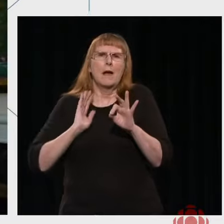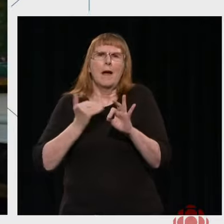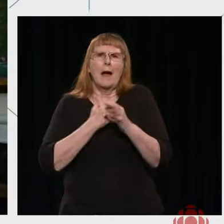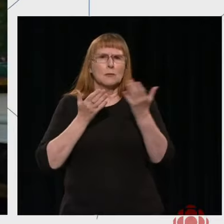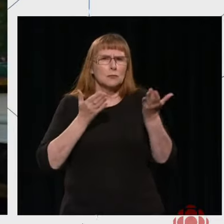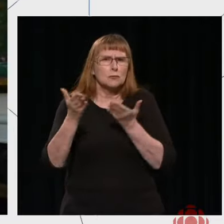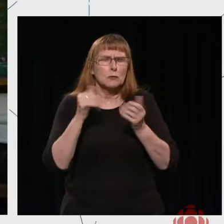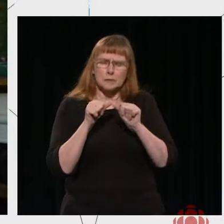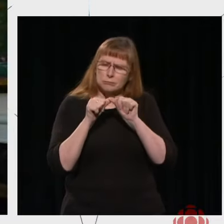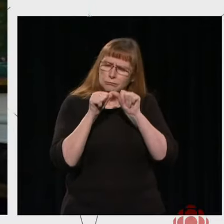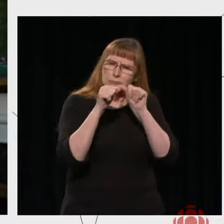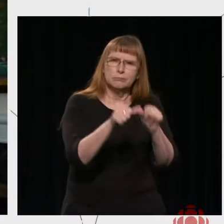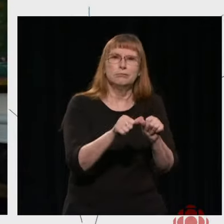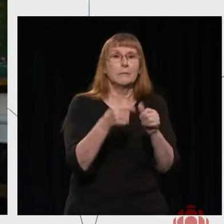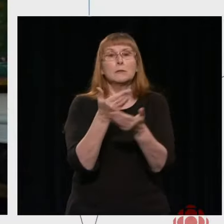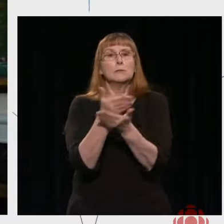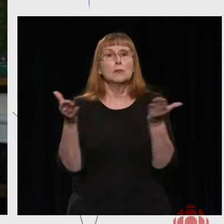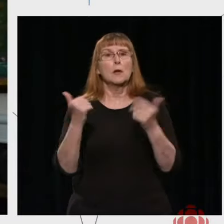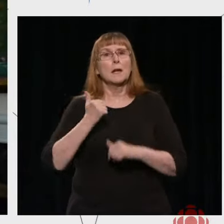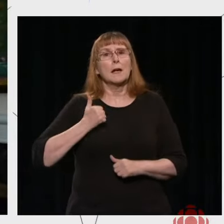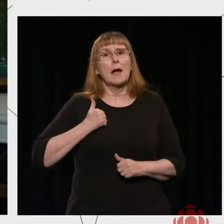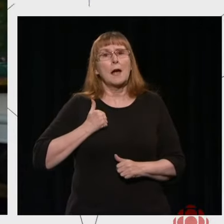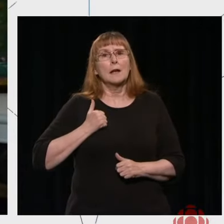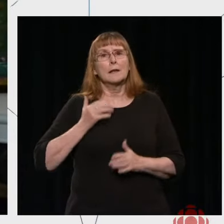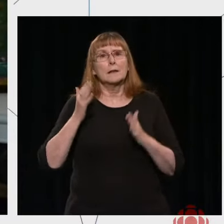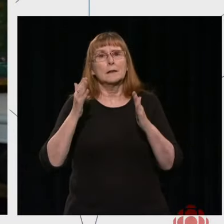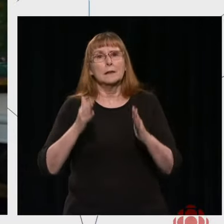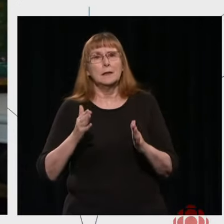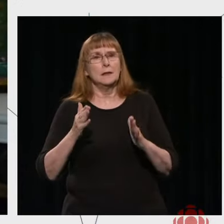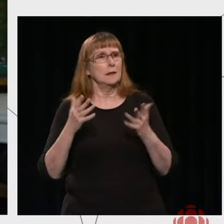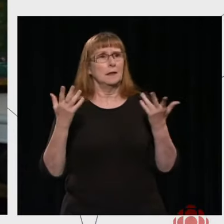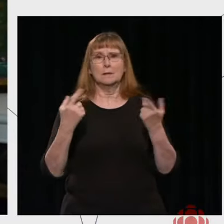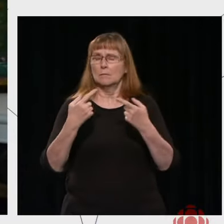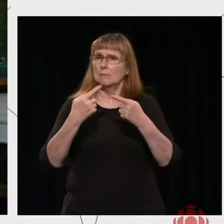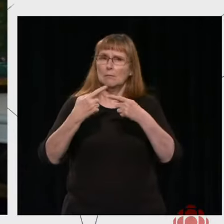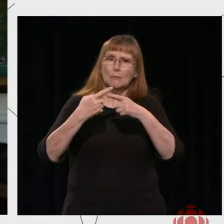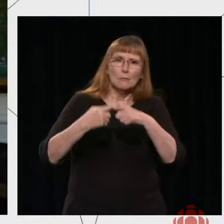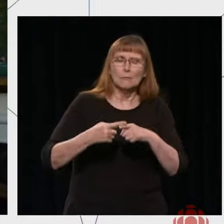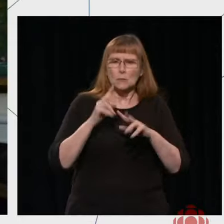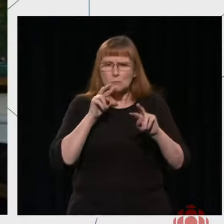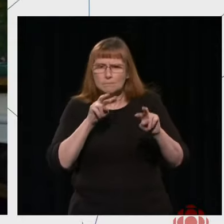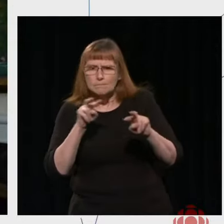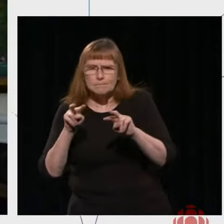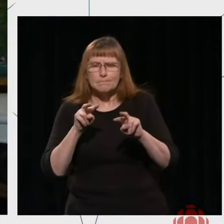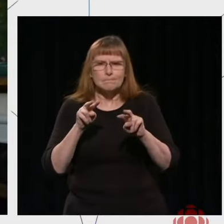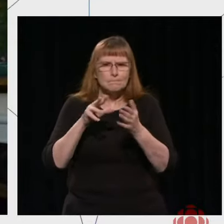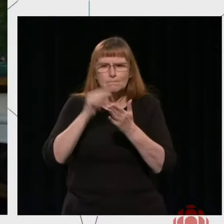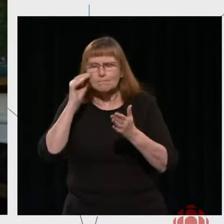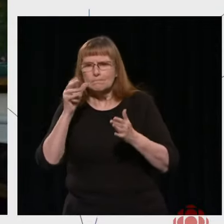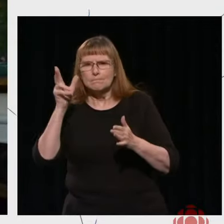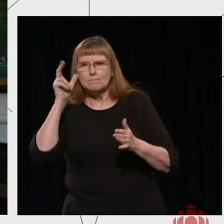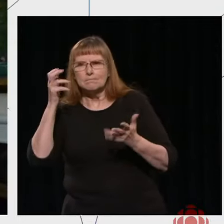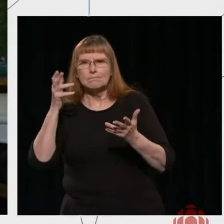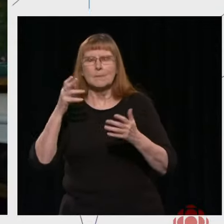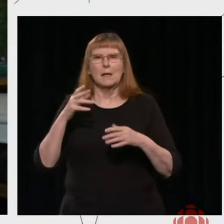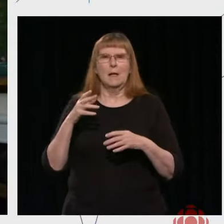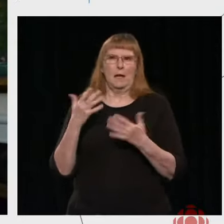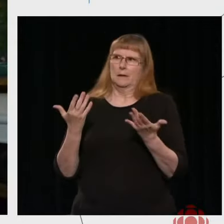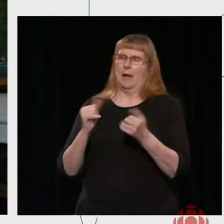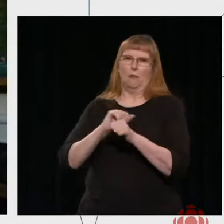Canadians depend on, especially during this unprecedented crisis. In response to COVID, we,